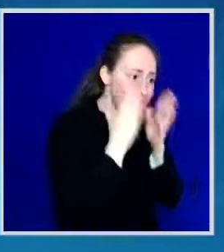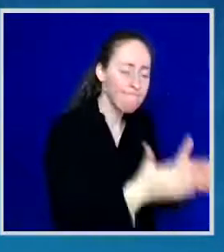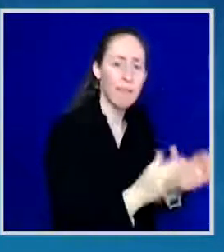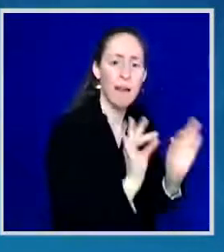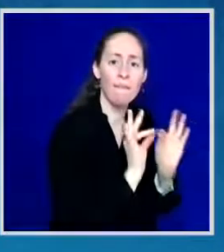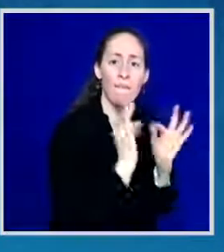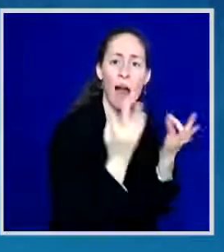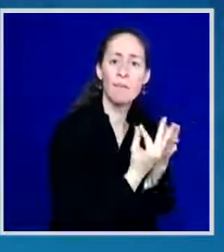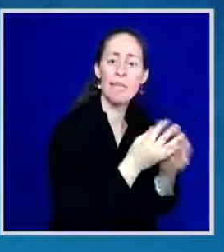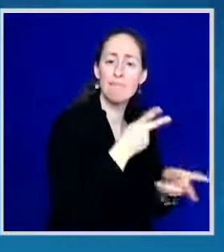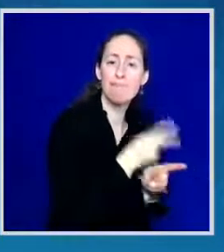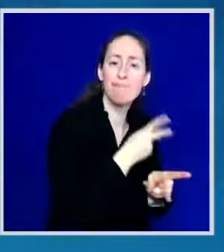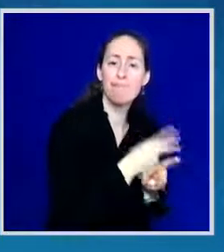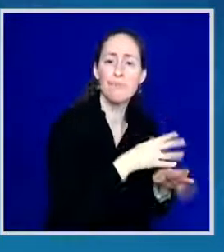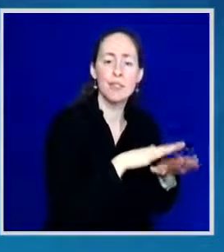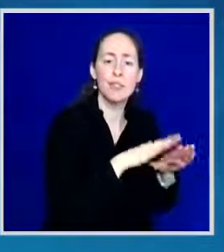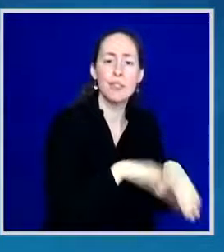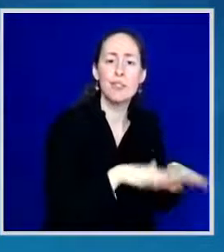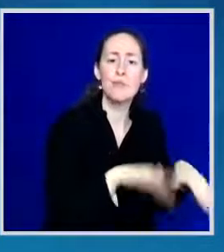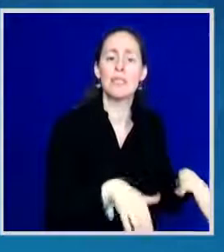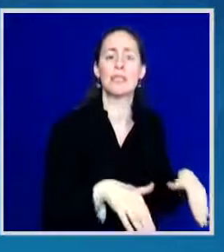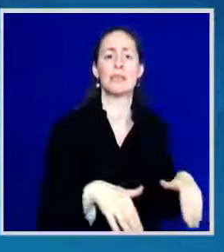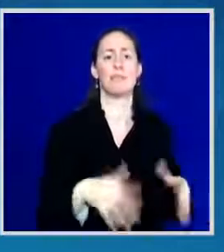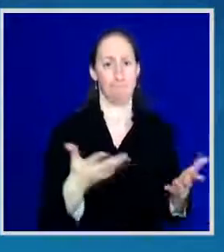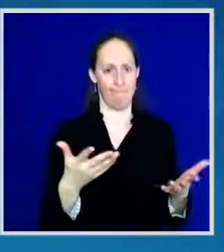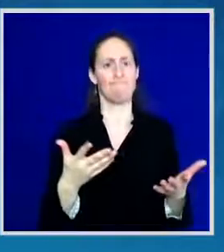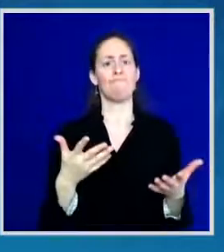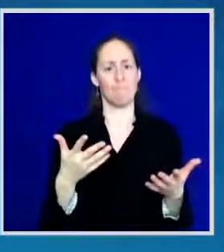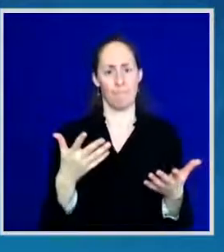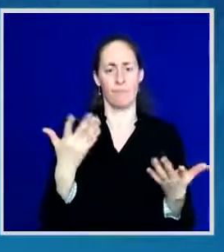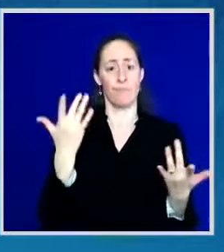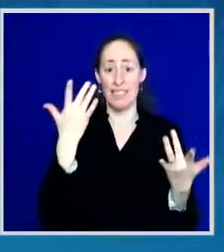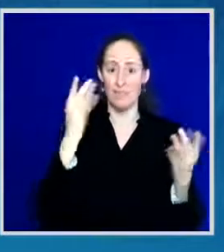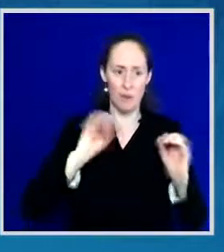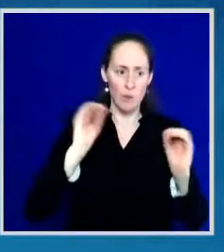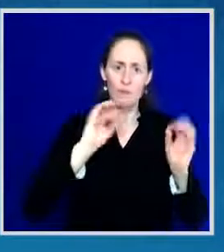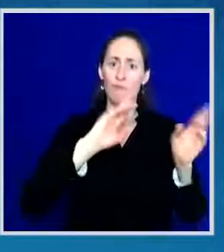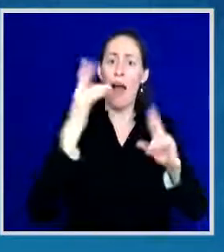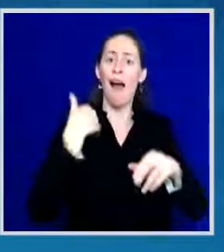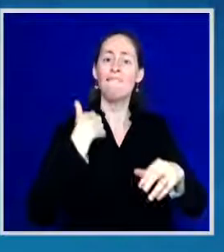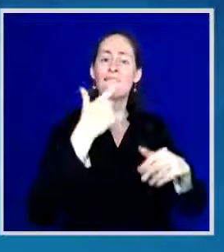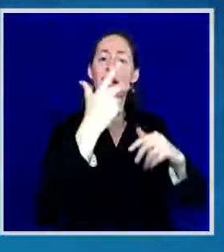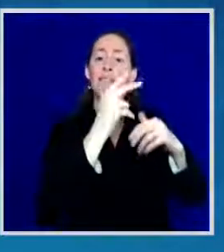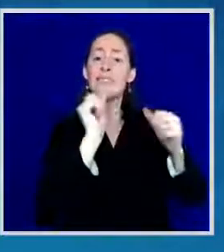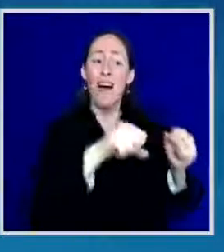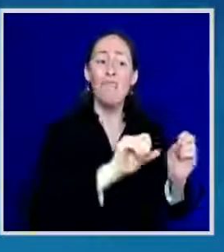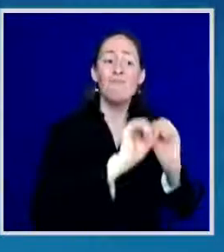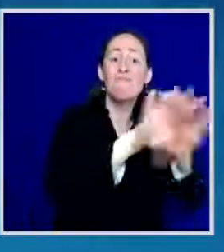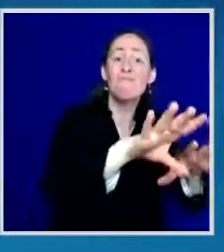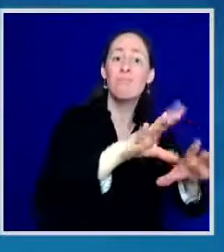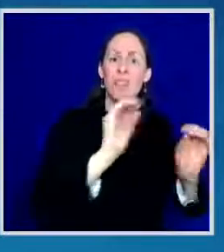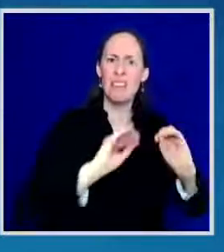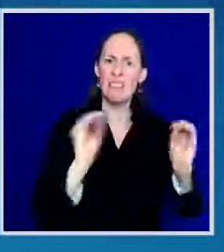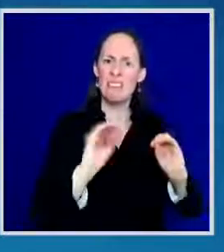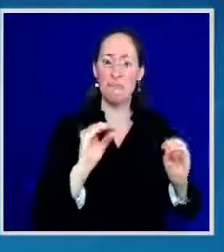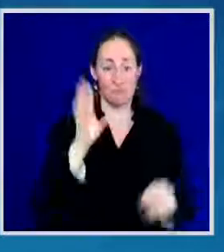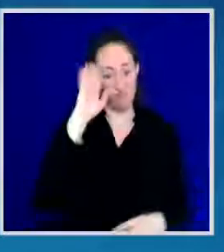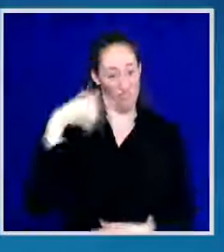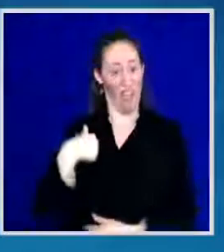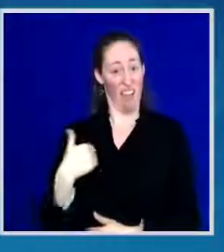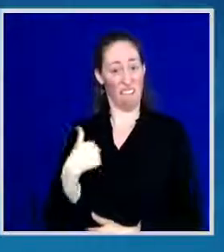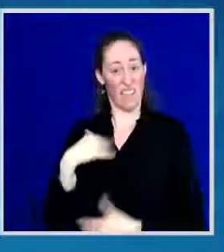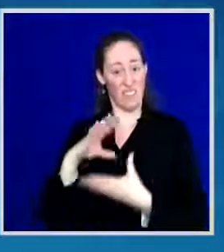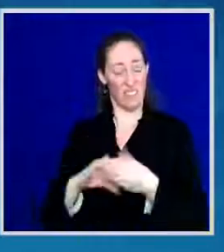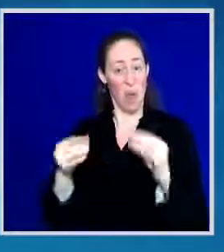often the reason why. You know, I'll tell you my personal story on this. You know, when my mother, who raised my sister and me,